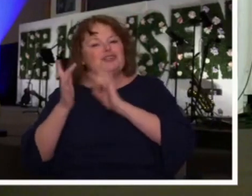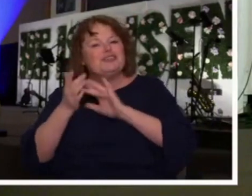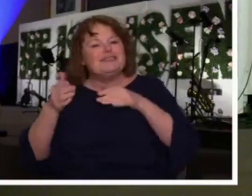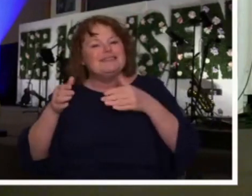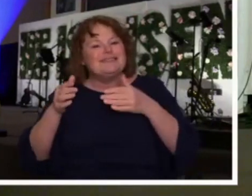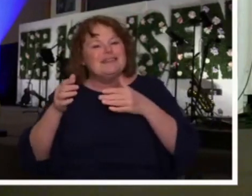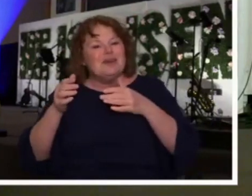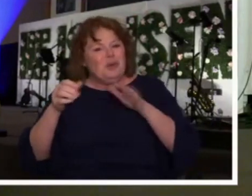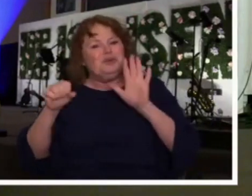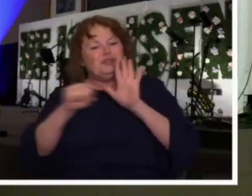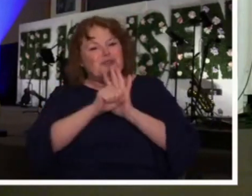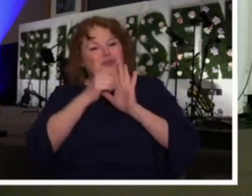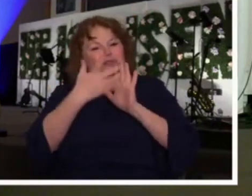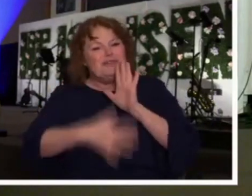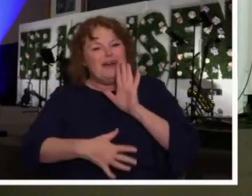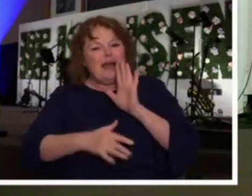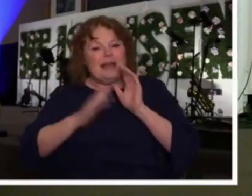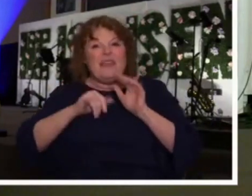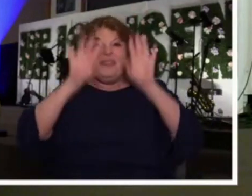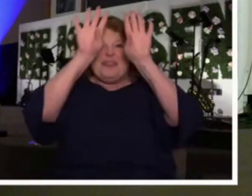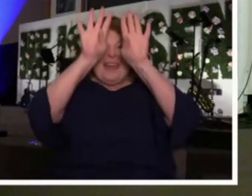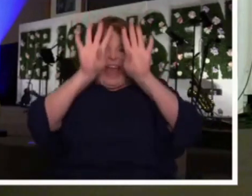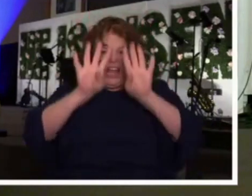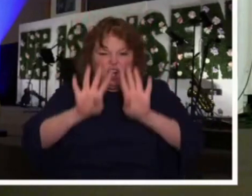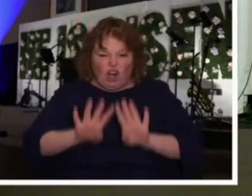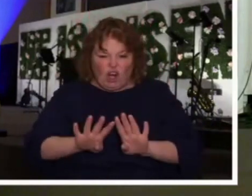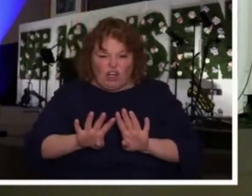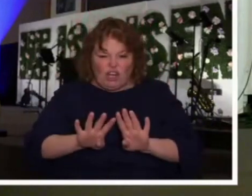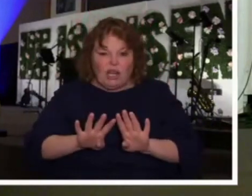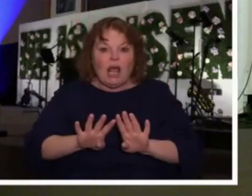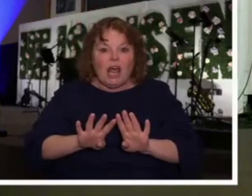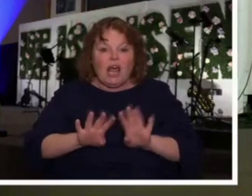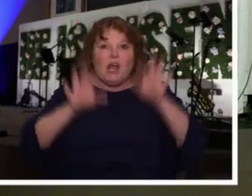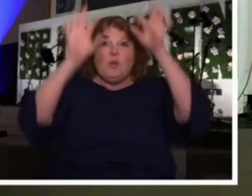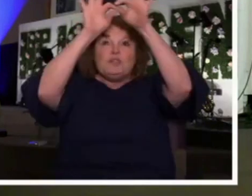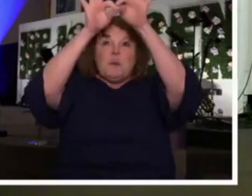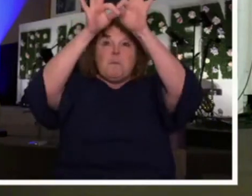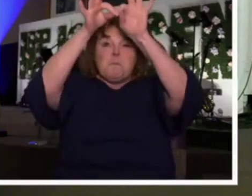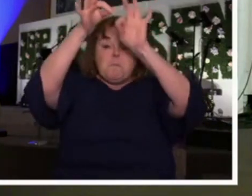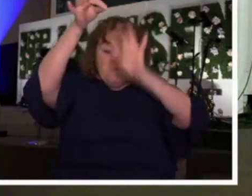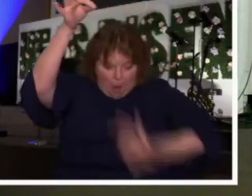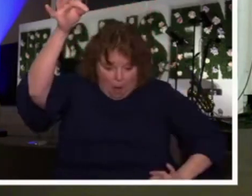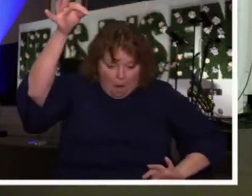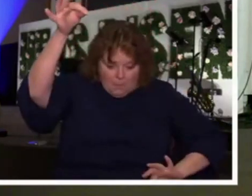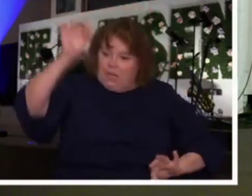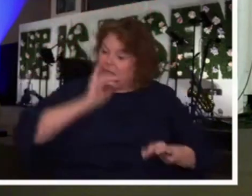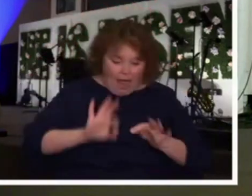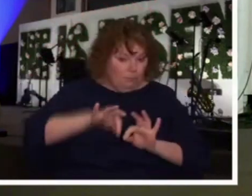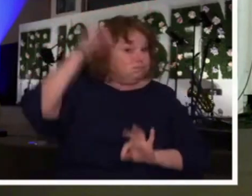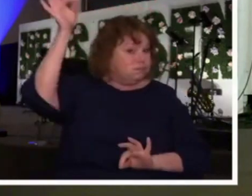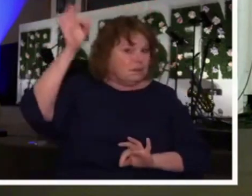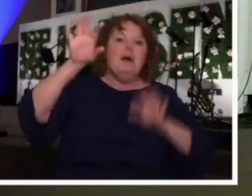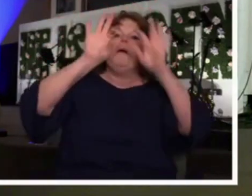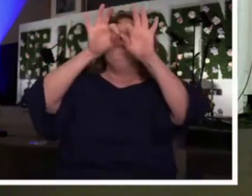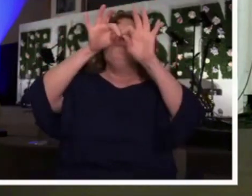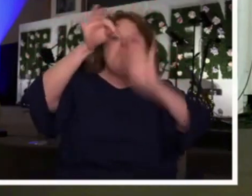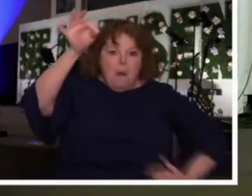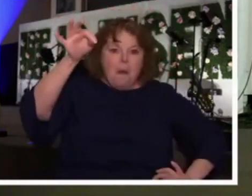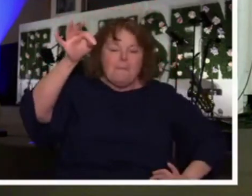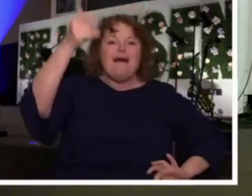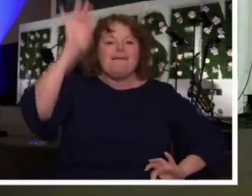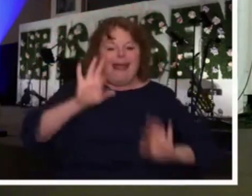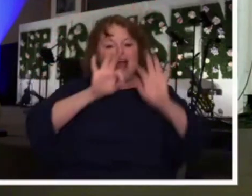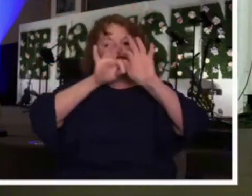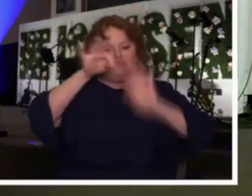that curtain that separated the power of God from people was torn from the top into the bottom because Jesus created